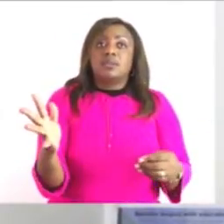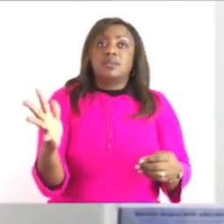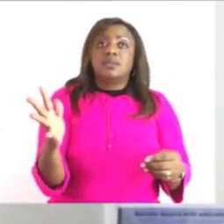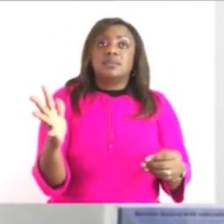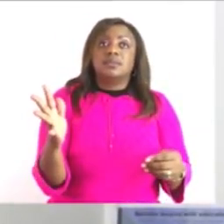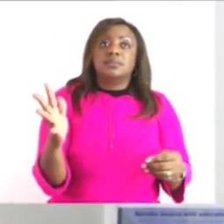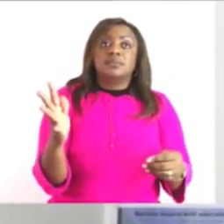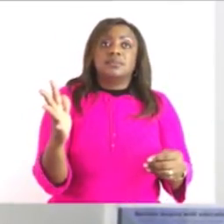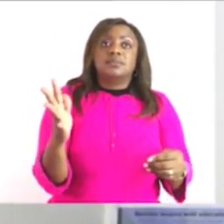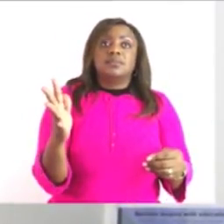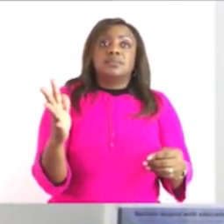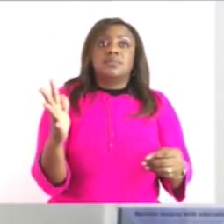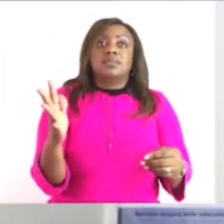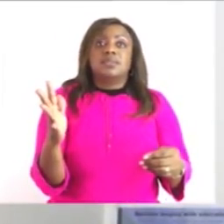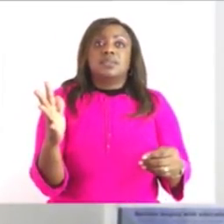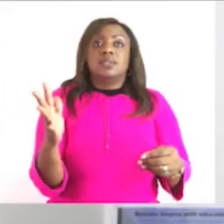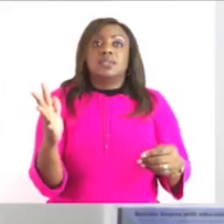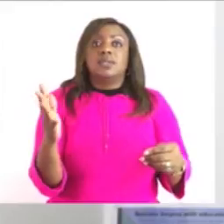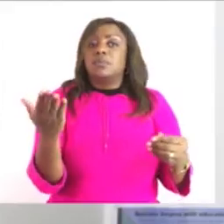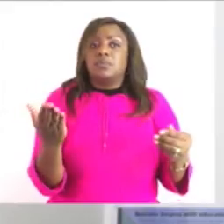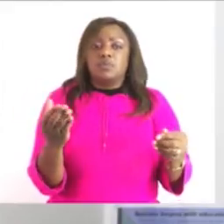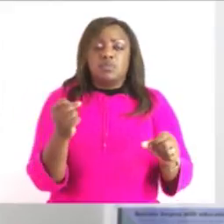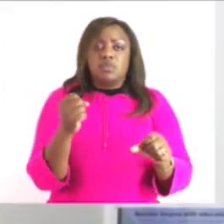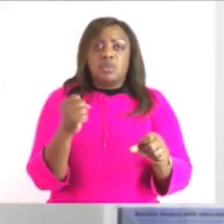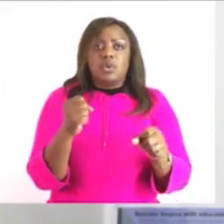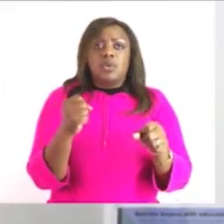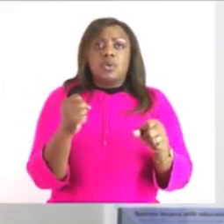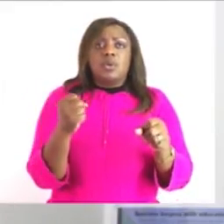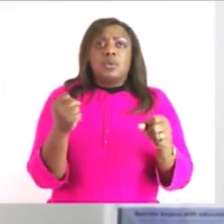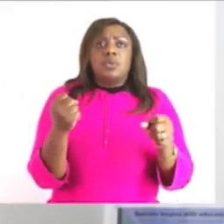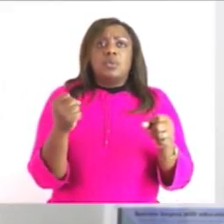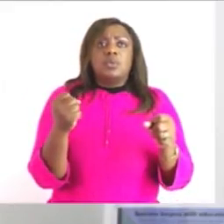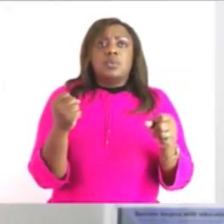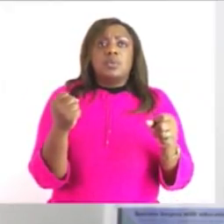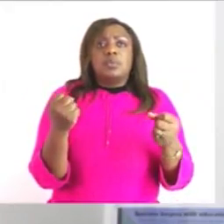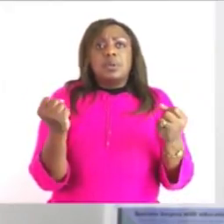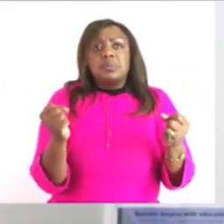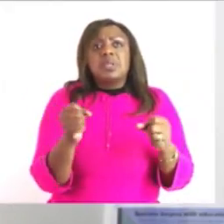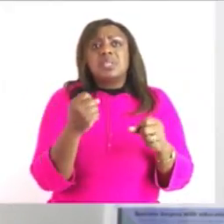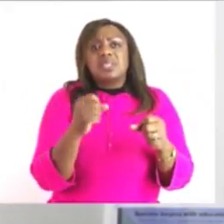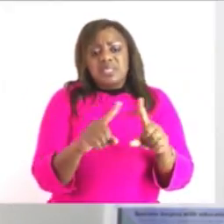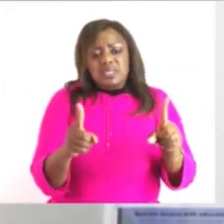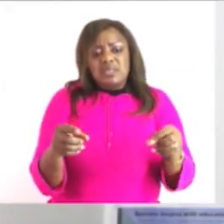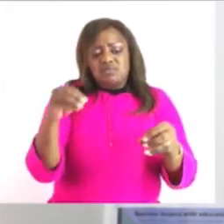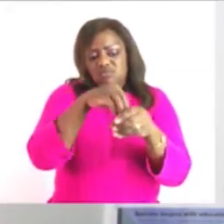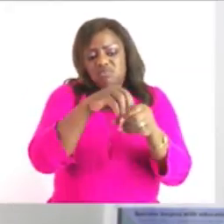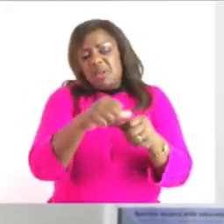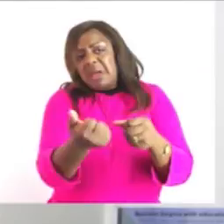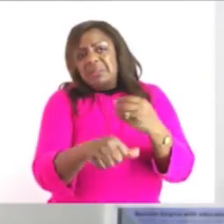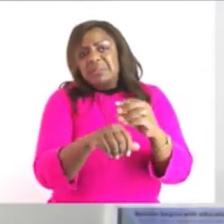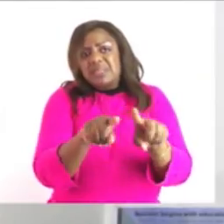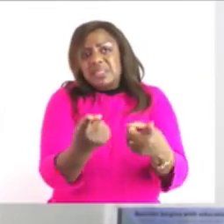might not be pure maybe the water is having some sort of chemicals for example